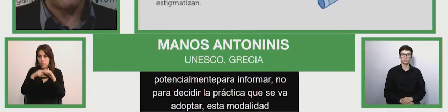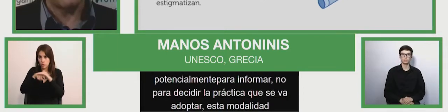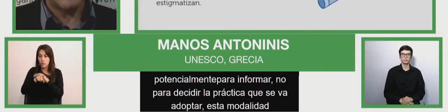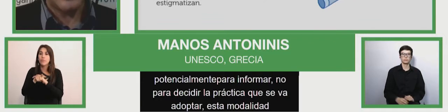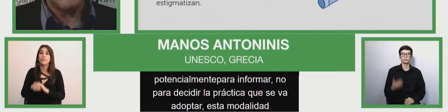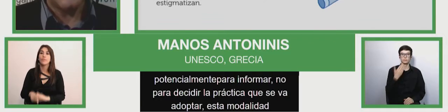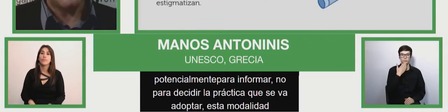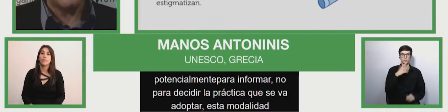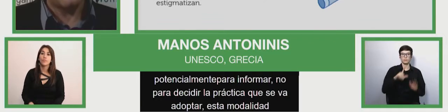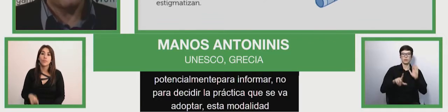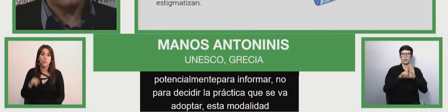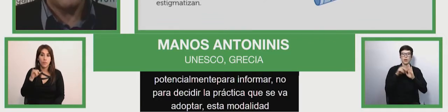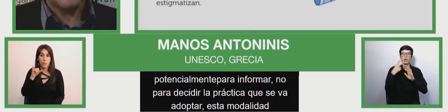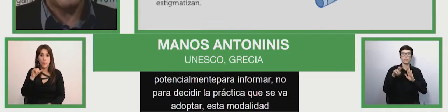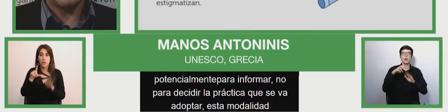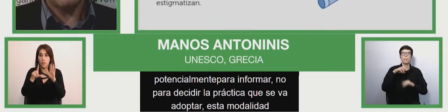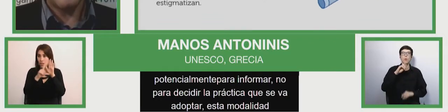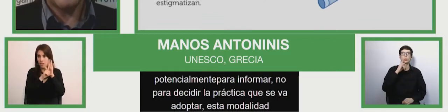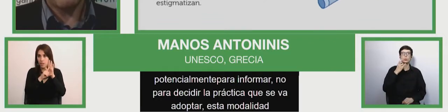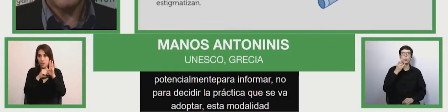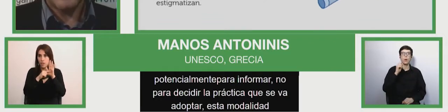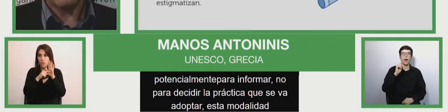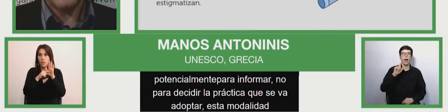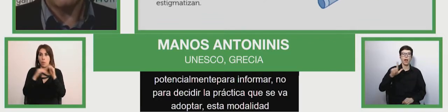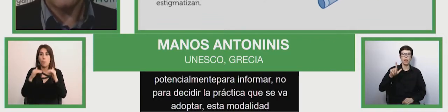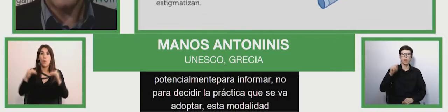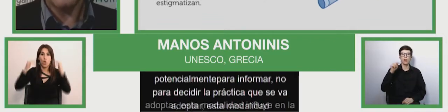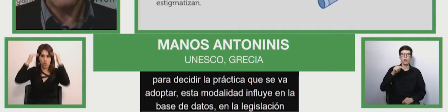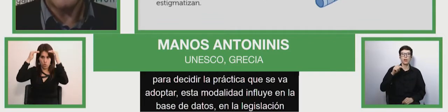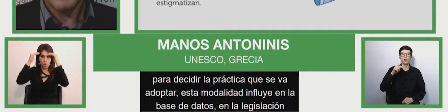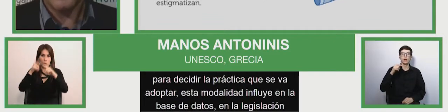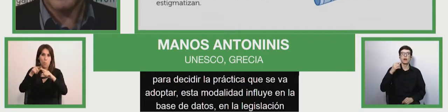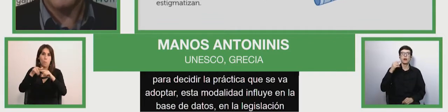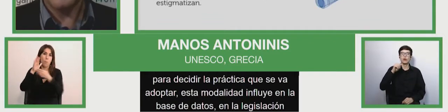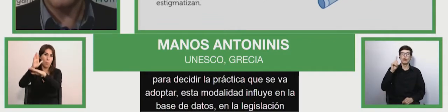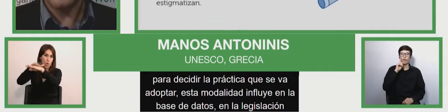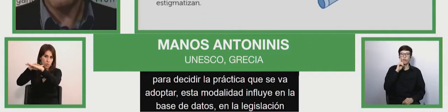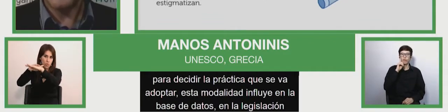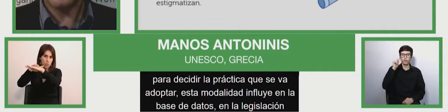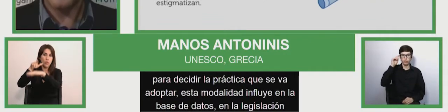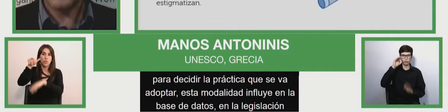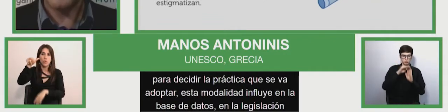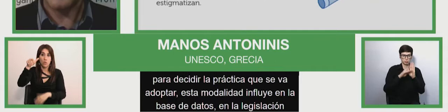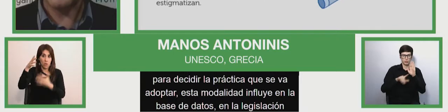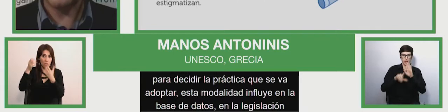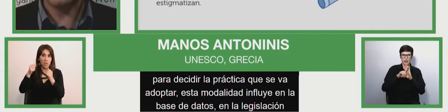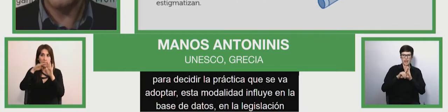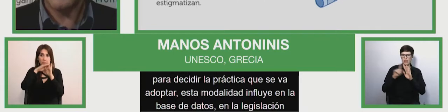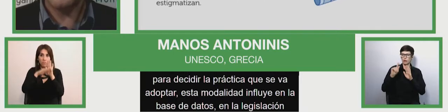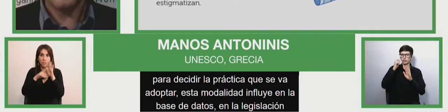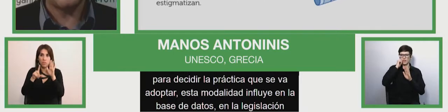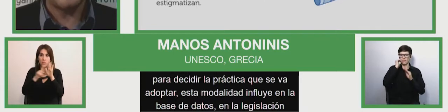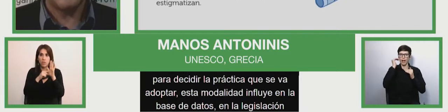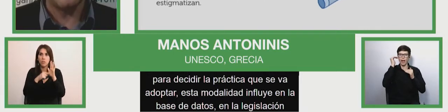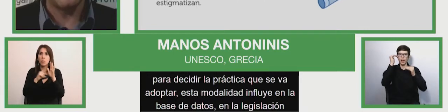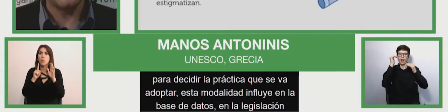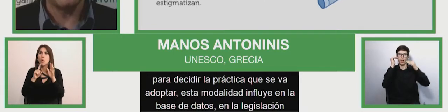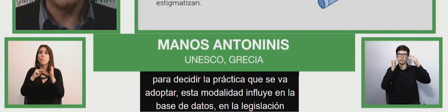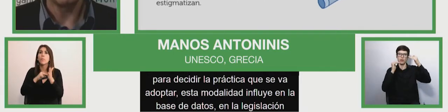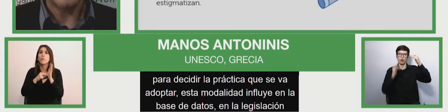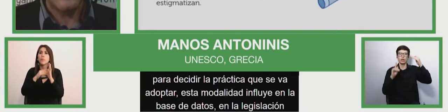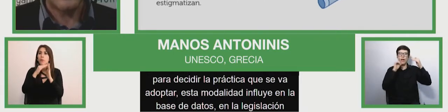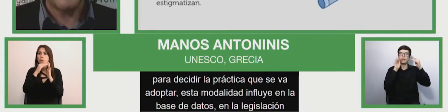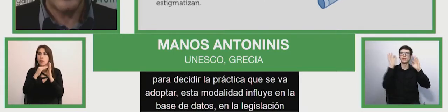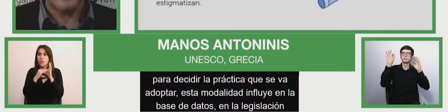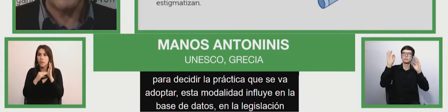recently focused, we apply a focus not only based on determining special needs. These measures,